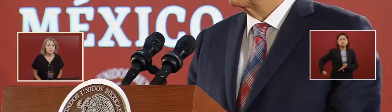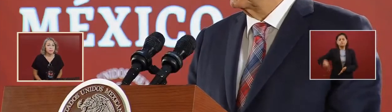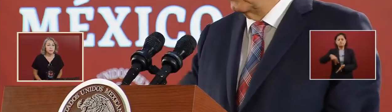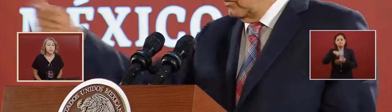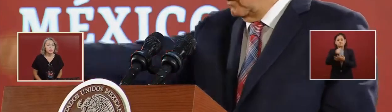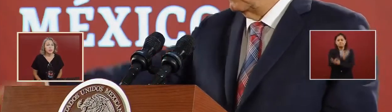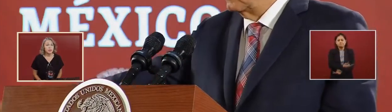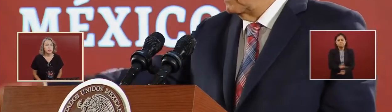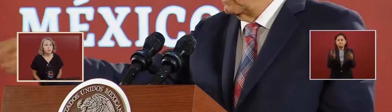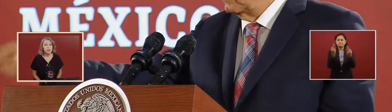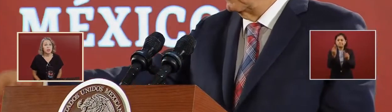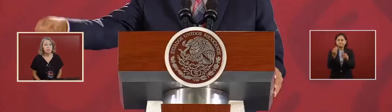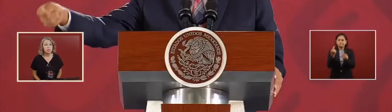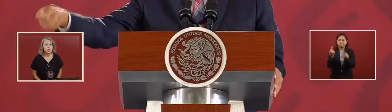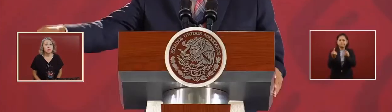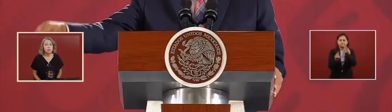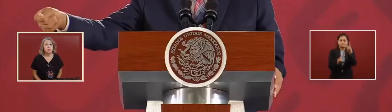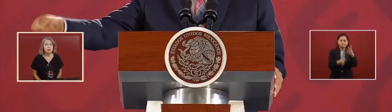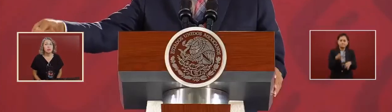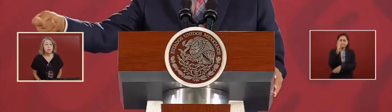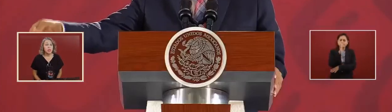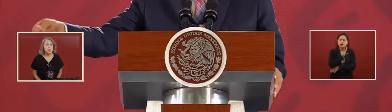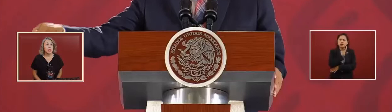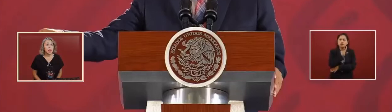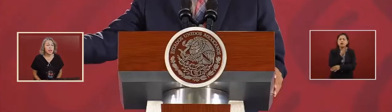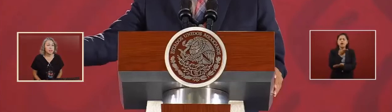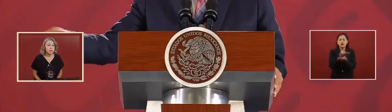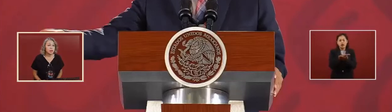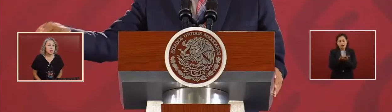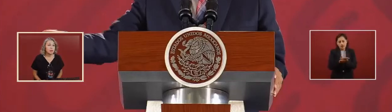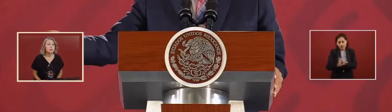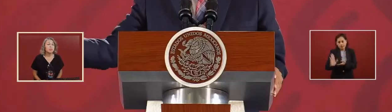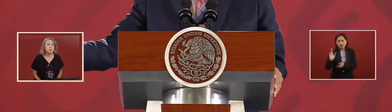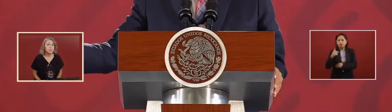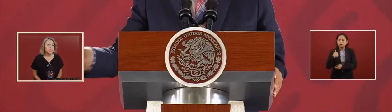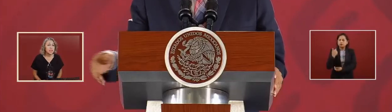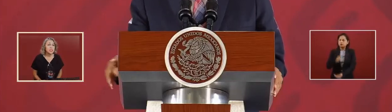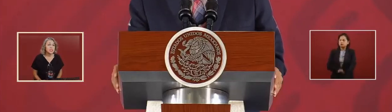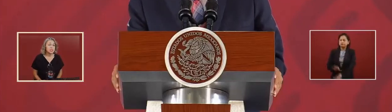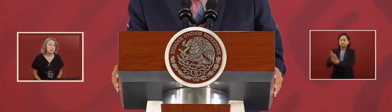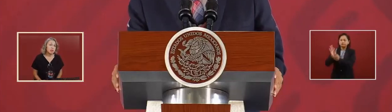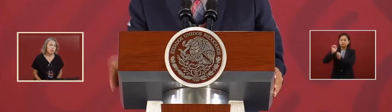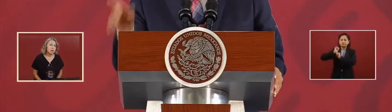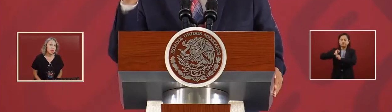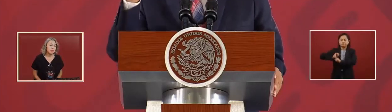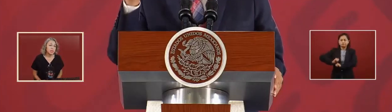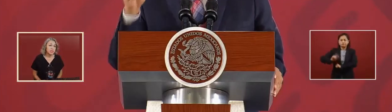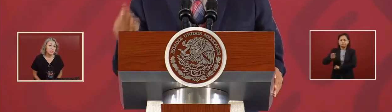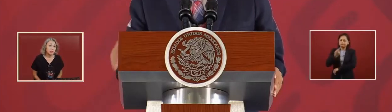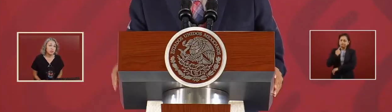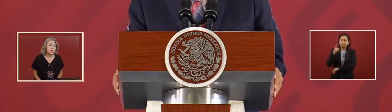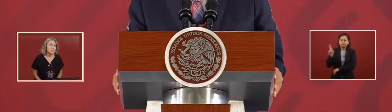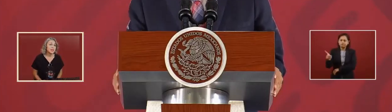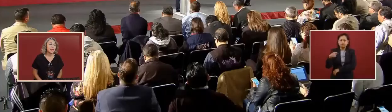had to go present it to the competent authorities, and I always did it